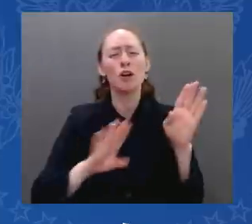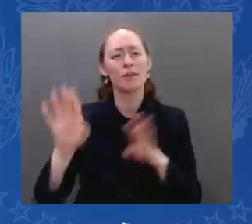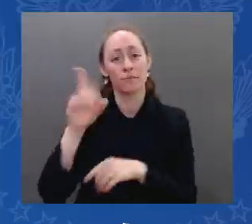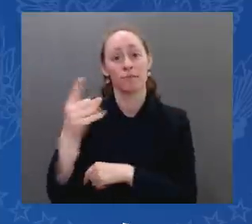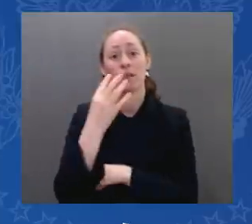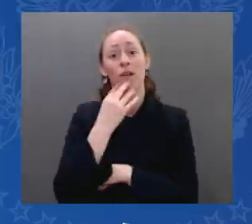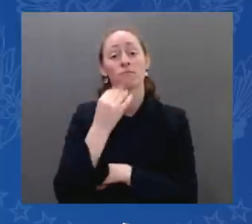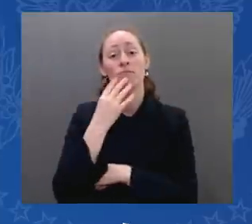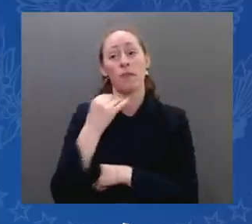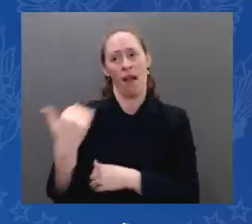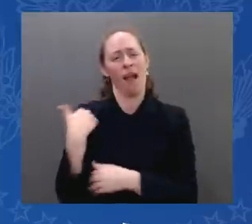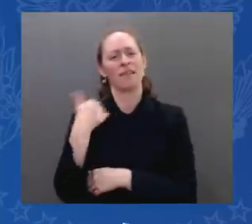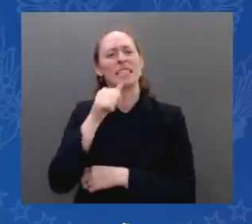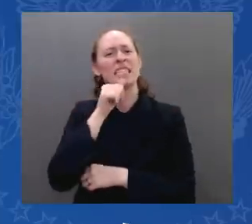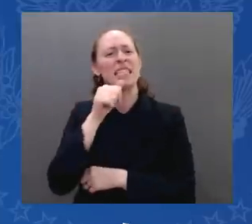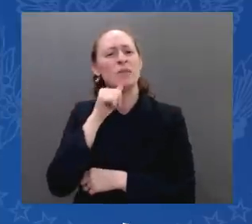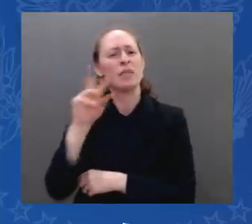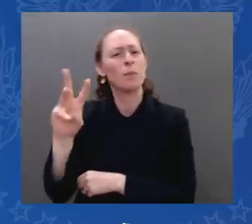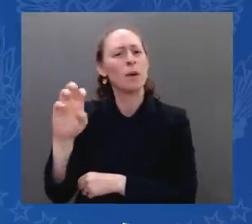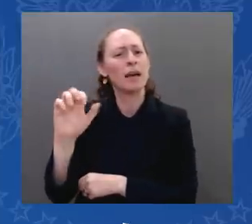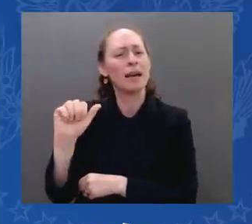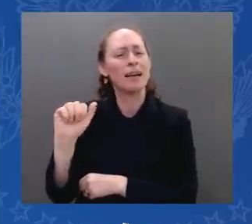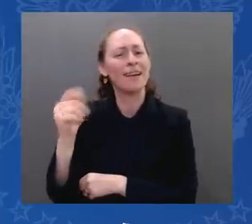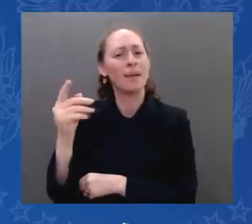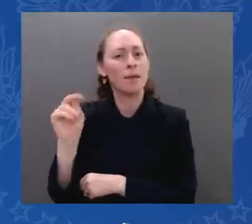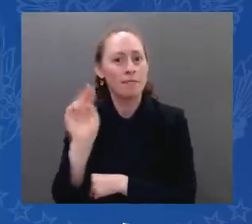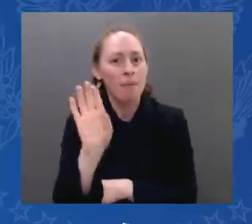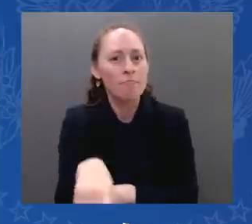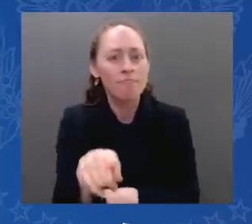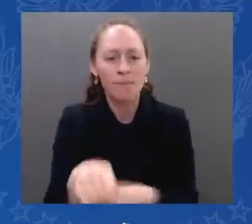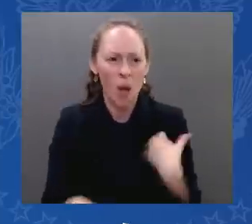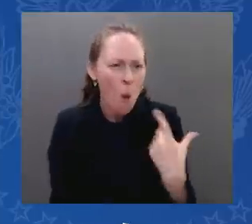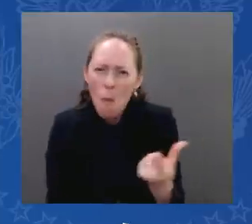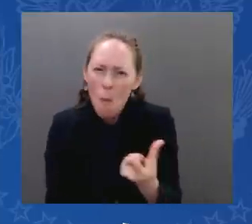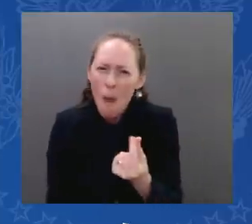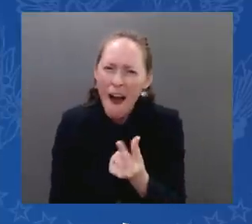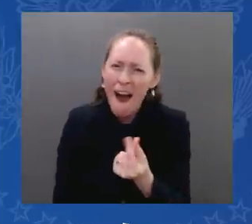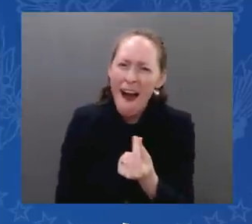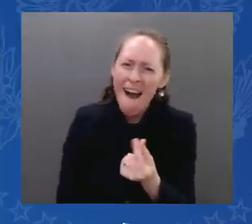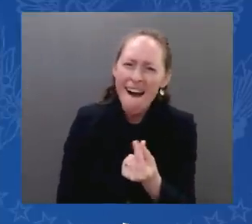just looked at her. She said, we have nowhere else to go.